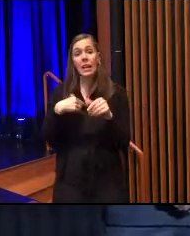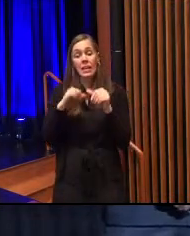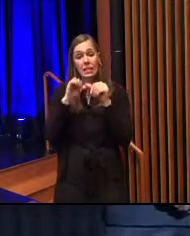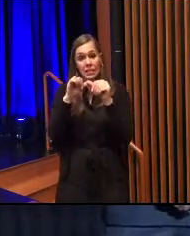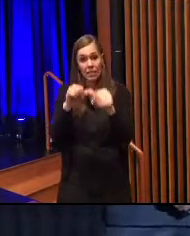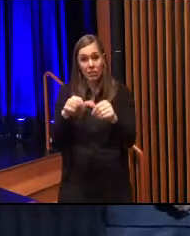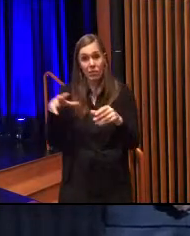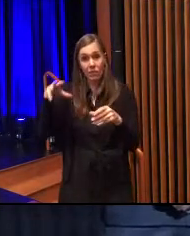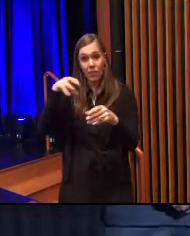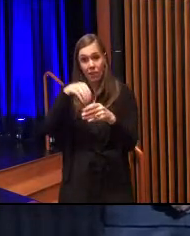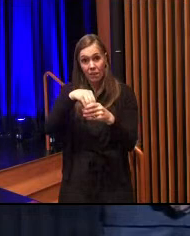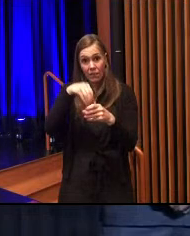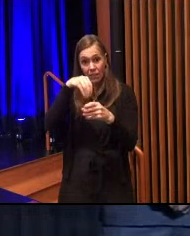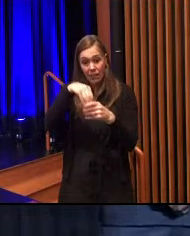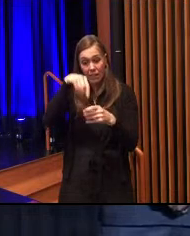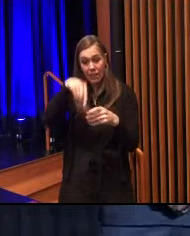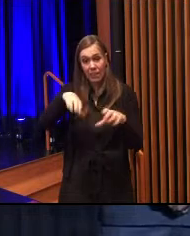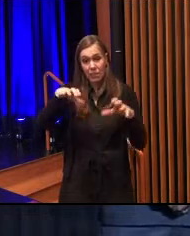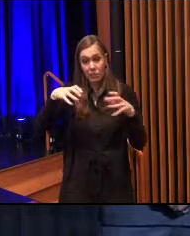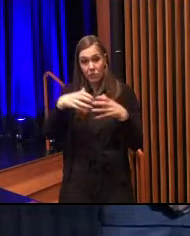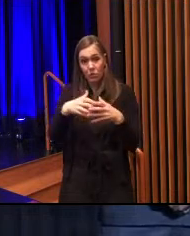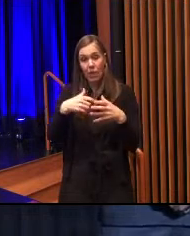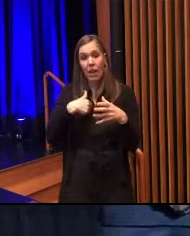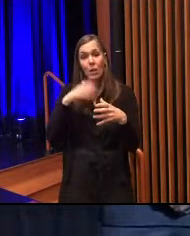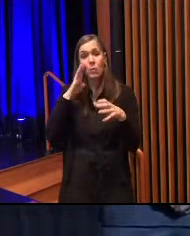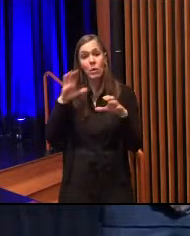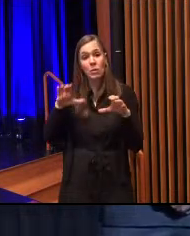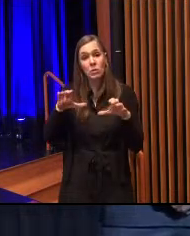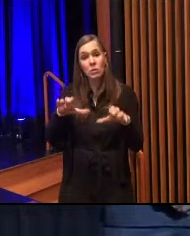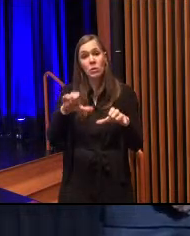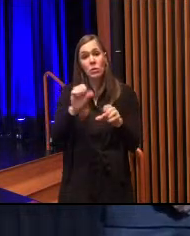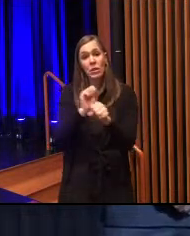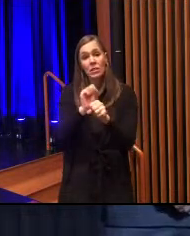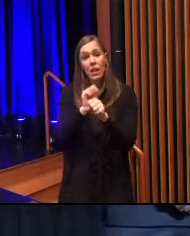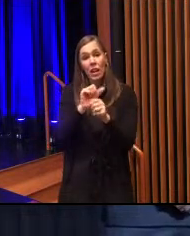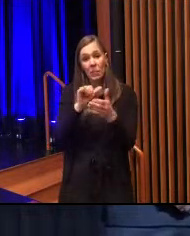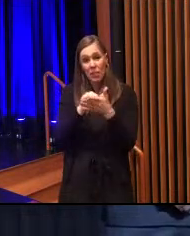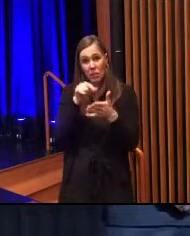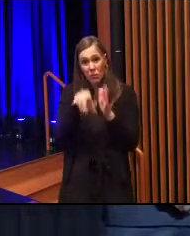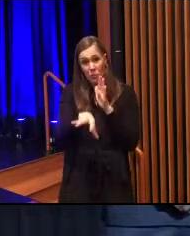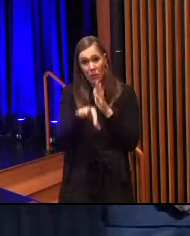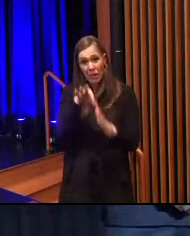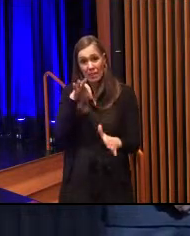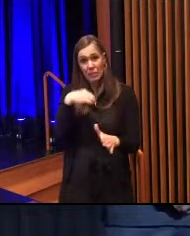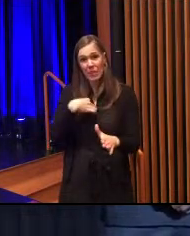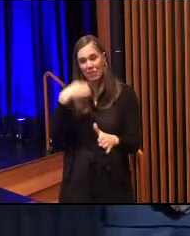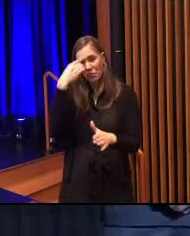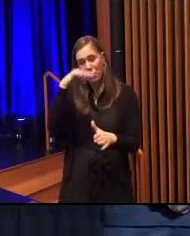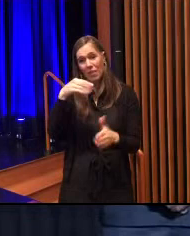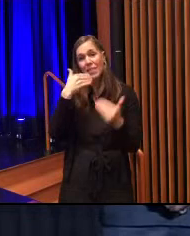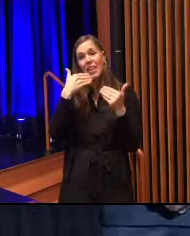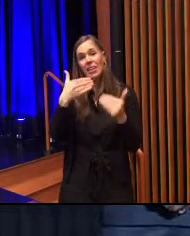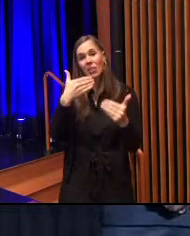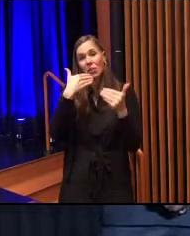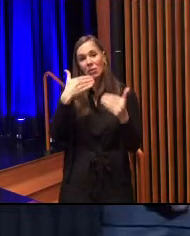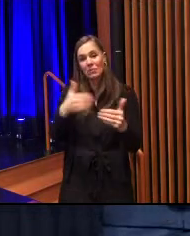to be a part of this body, I will do the job that you elected me to do. Thank you.